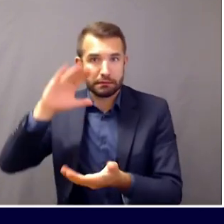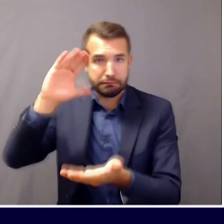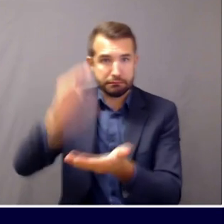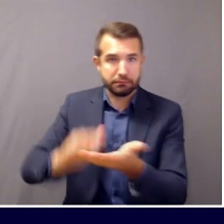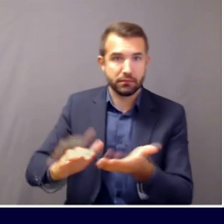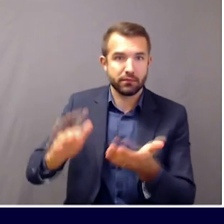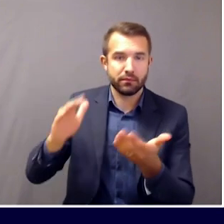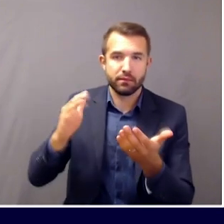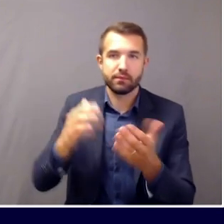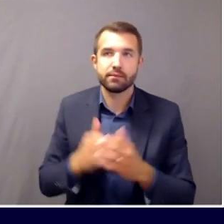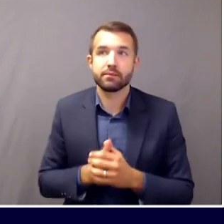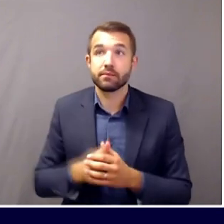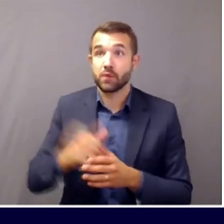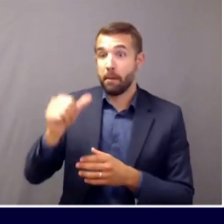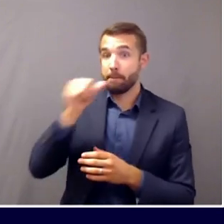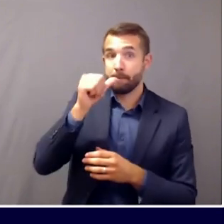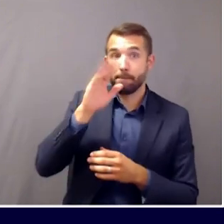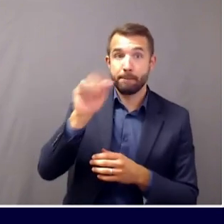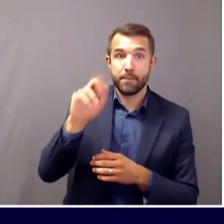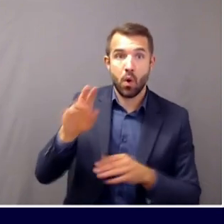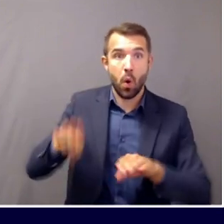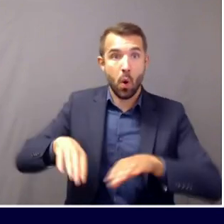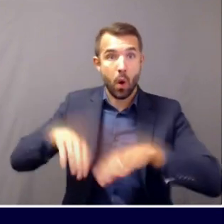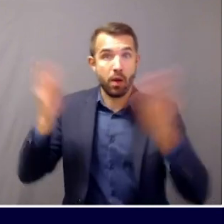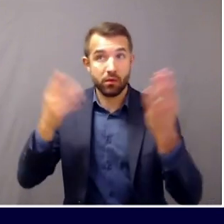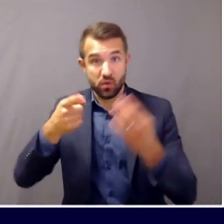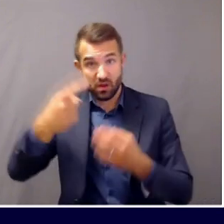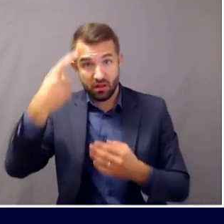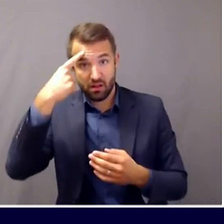there's a vaccine? Is that a realistic approach?